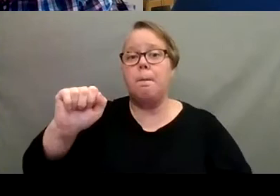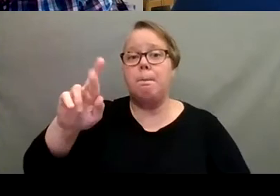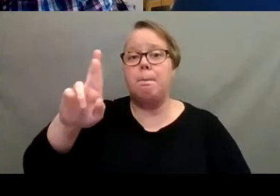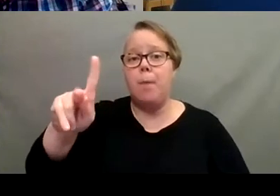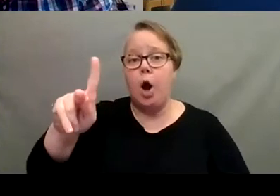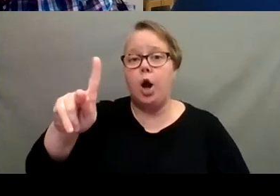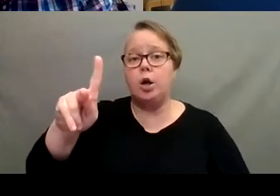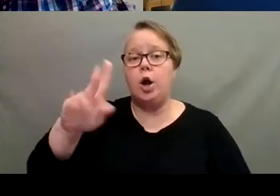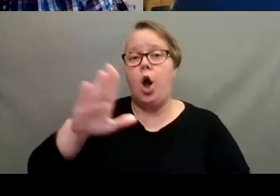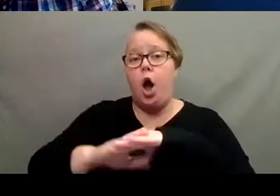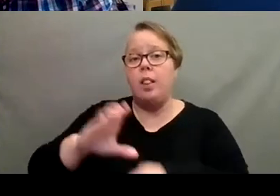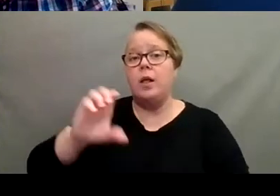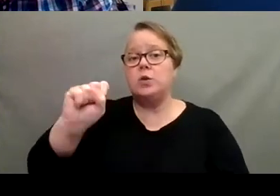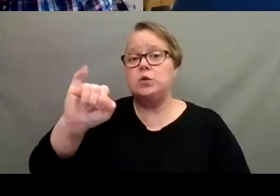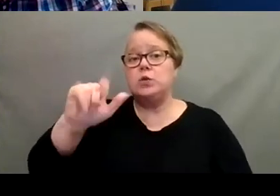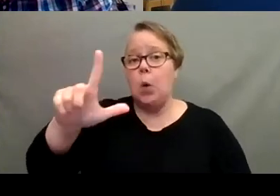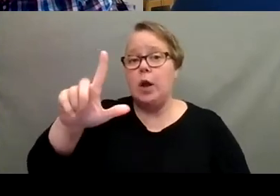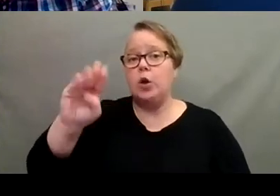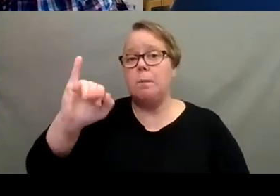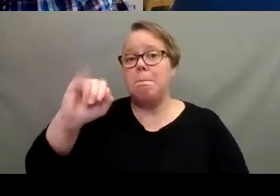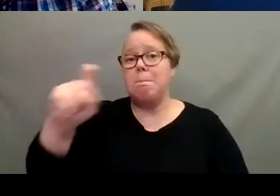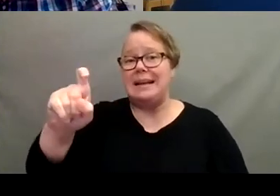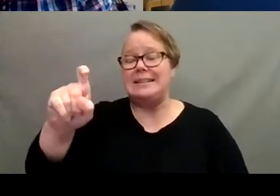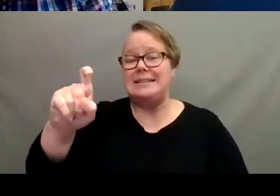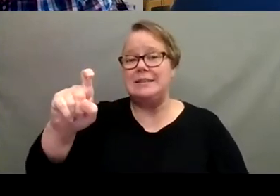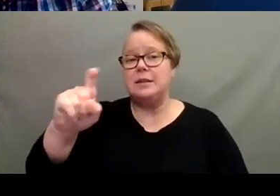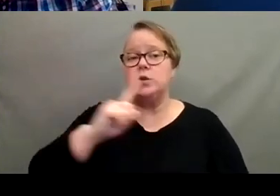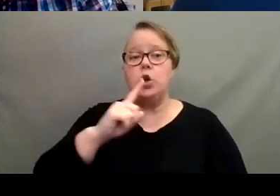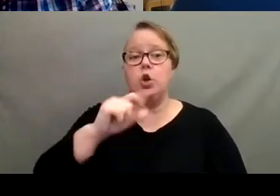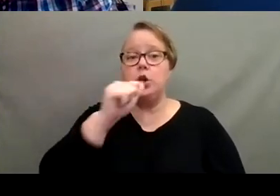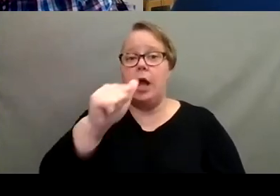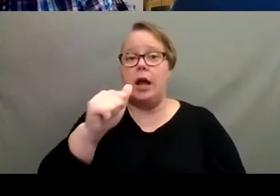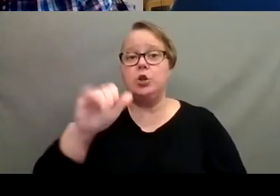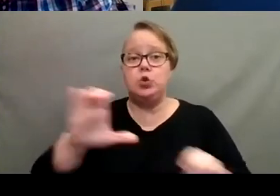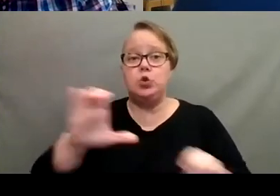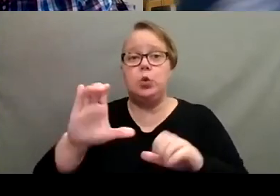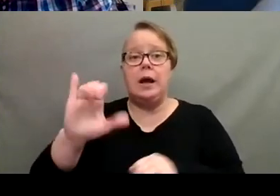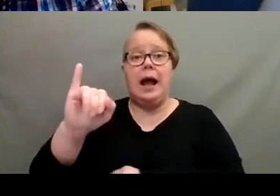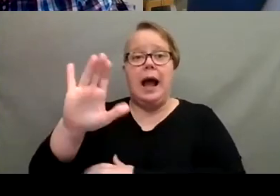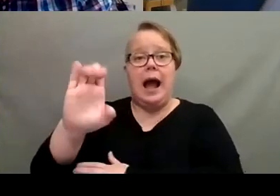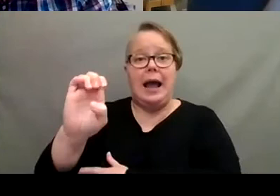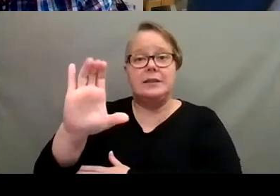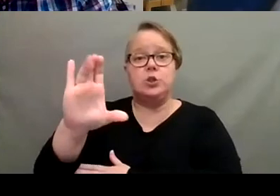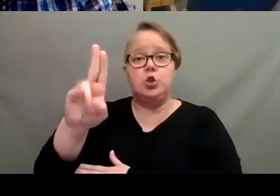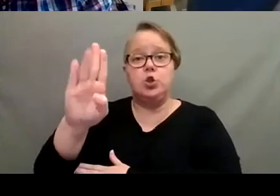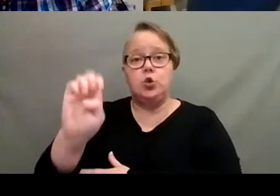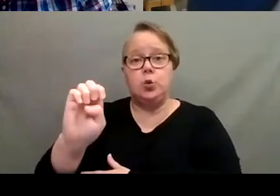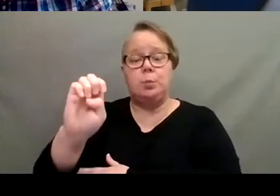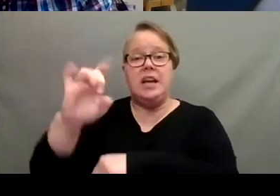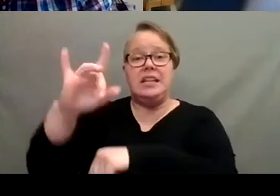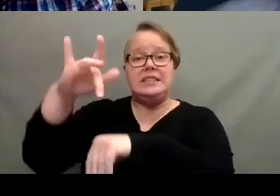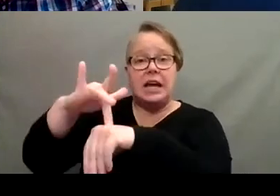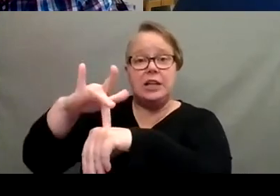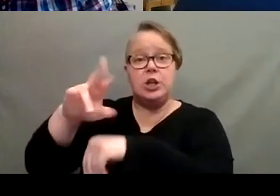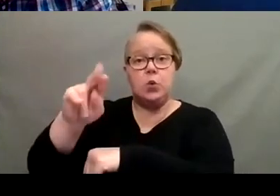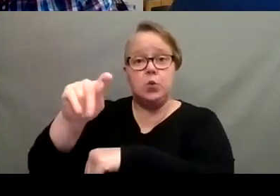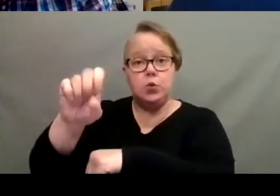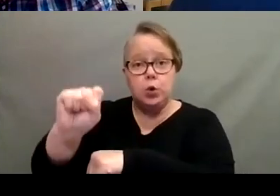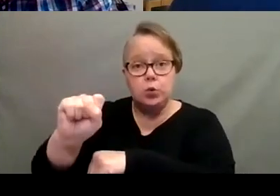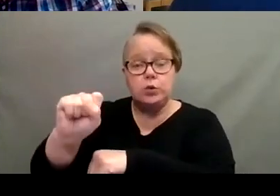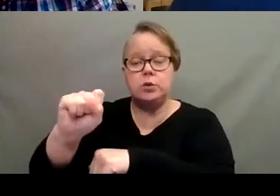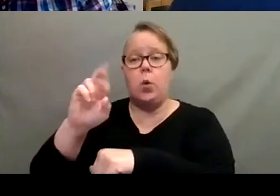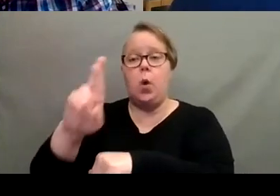mix of the orchid. So you're not going to take an ice cube and set it on the leaf or have it touching the roots because then that could actually cause some,